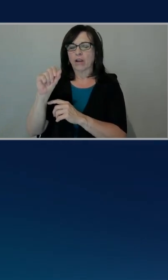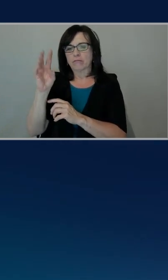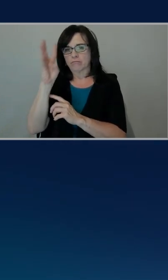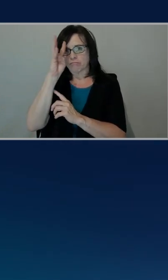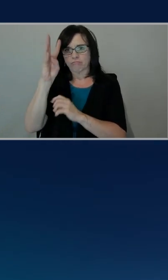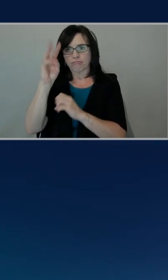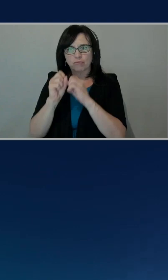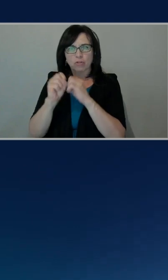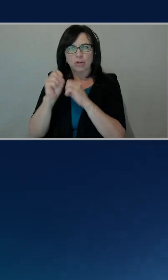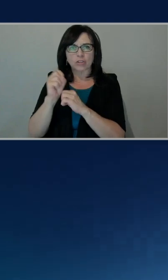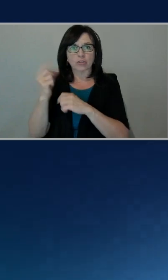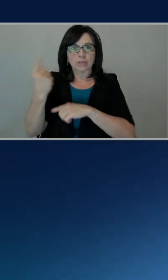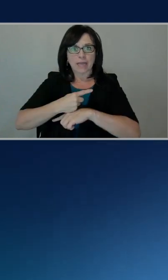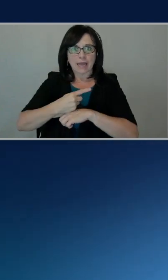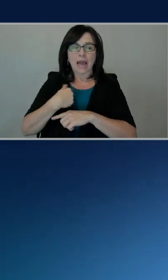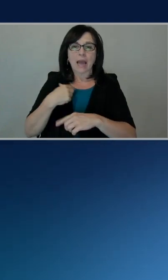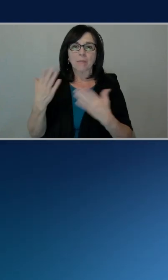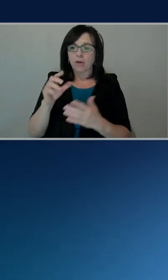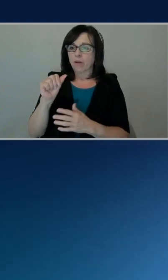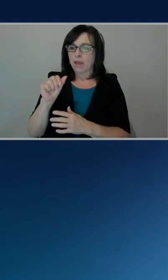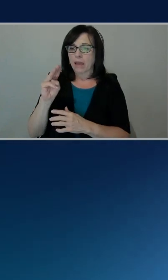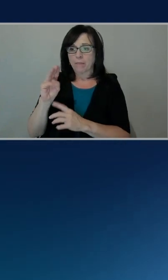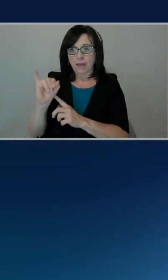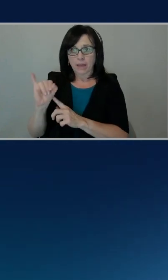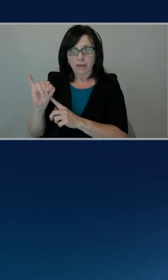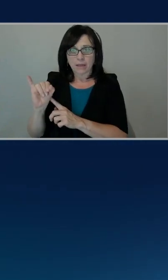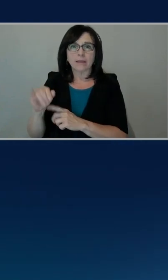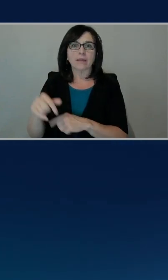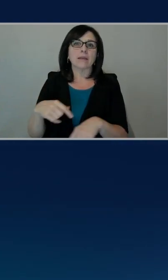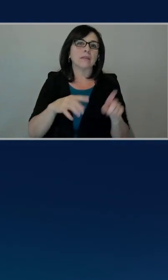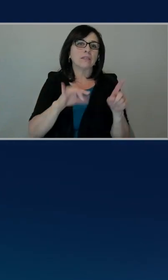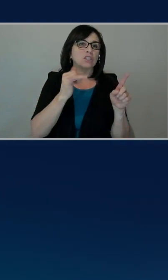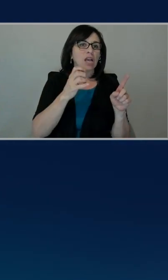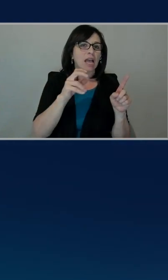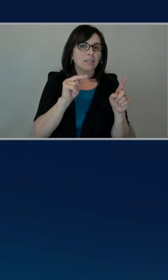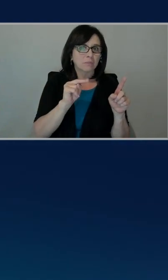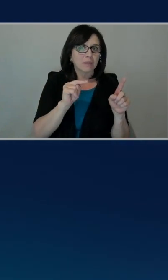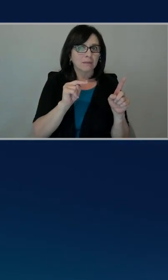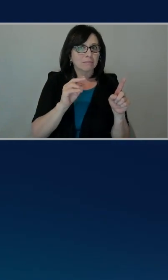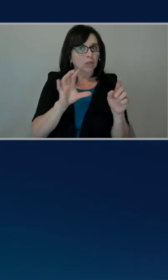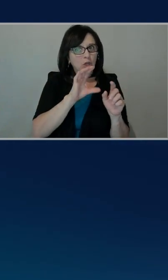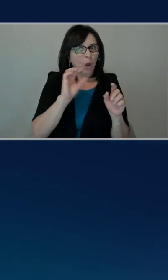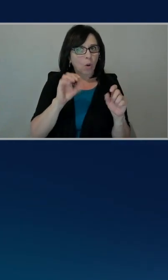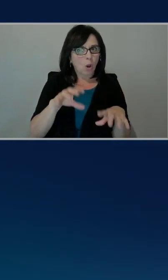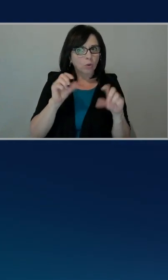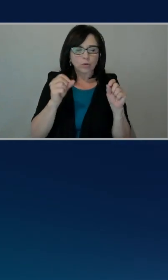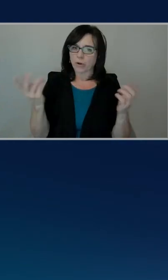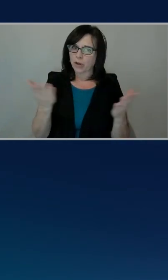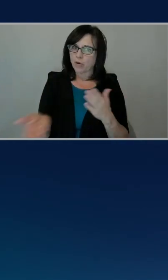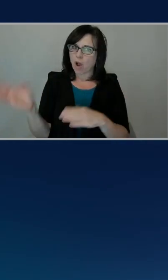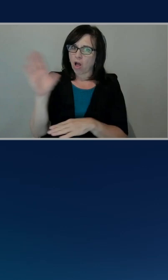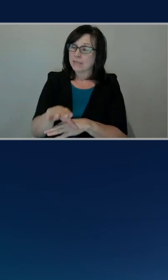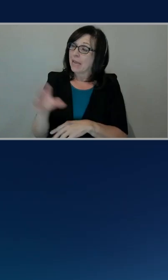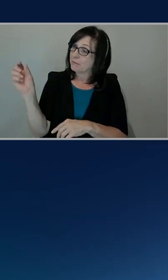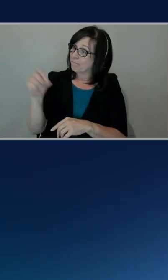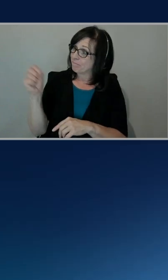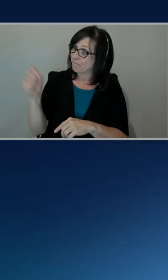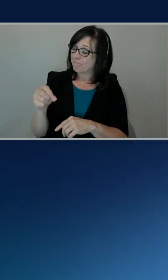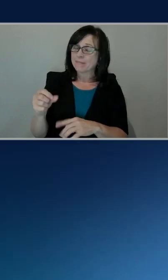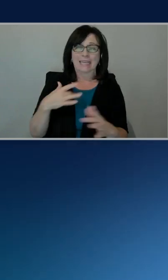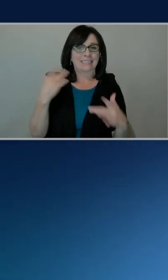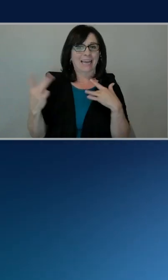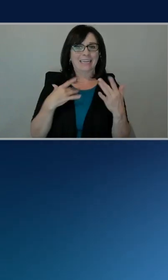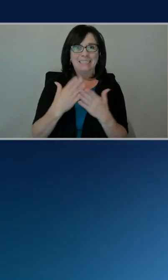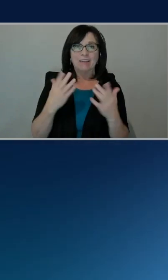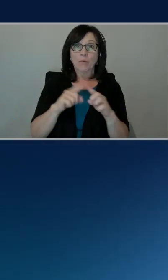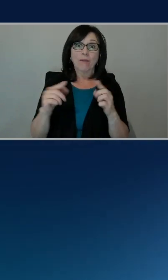A.M. Grabelny, one of your hosts with Jasmine Kiles. We're here all day, Jasmine. We are. Exciting, exciting stuff. But we've got some new friends